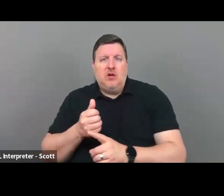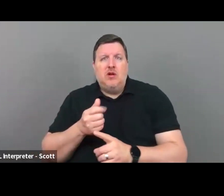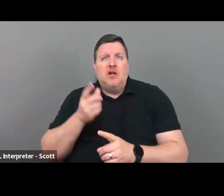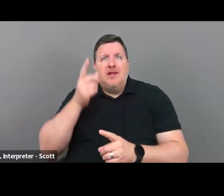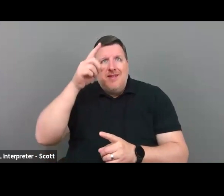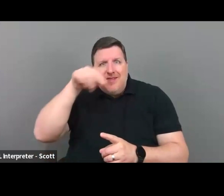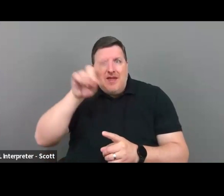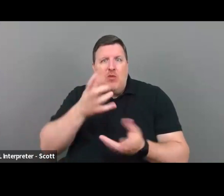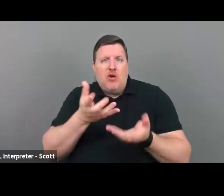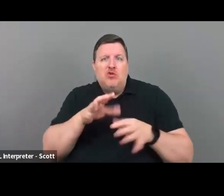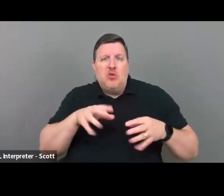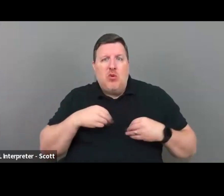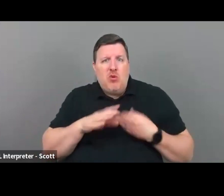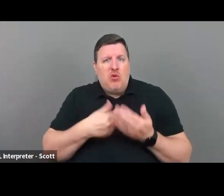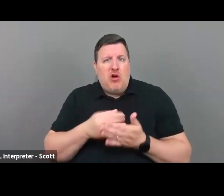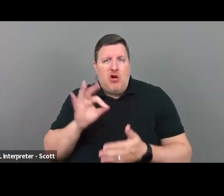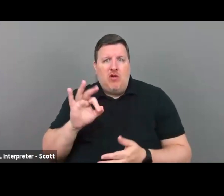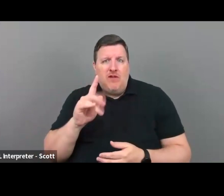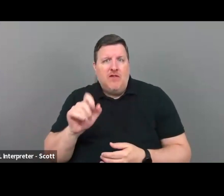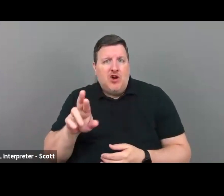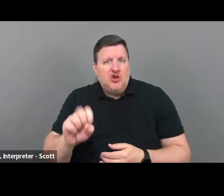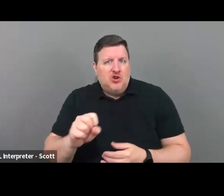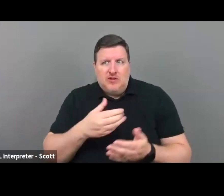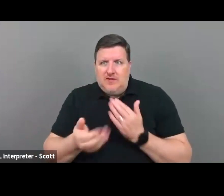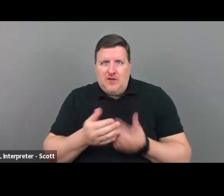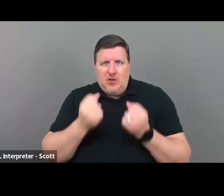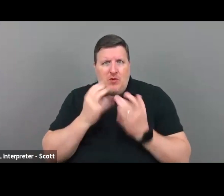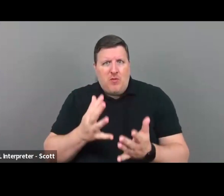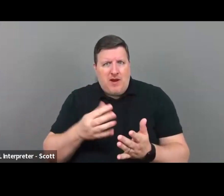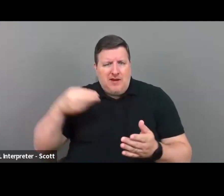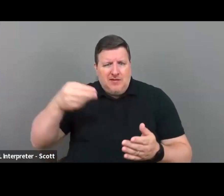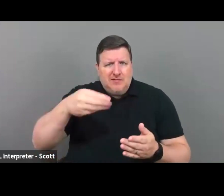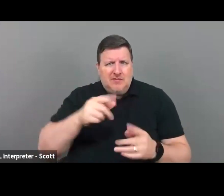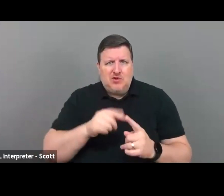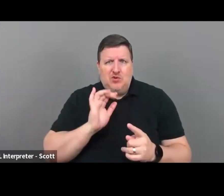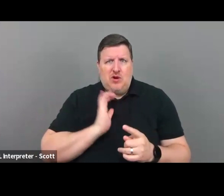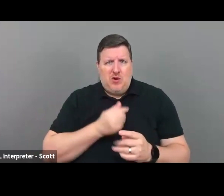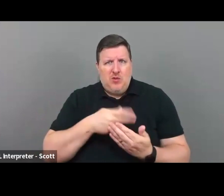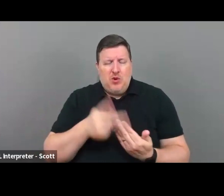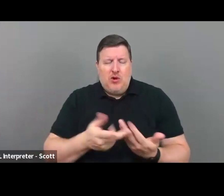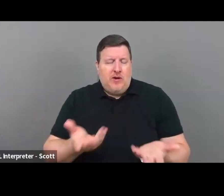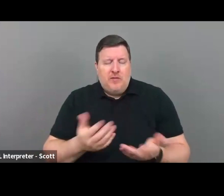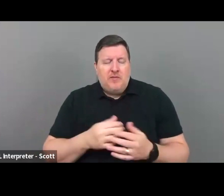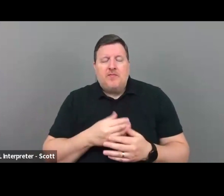all the funders, even though there were many funders that were funding that particular program. Um,